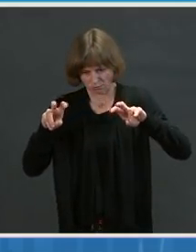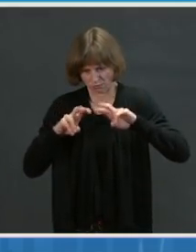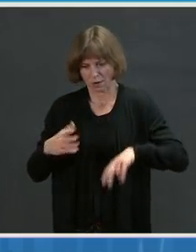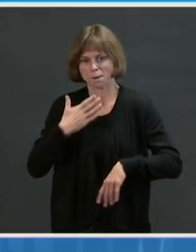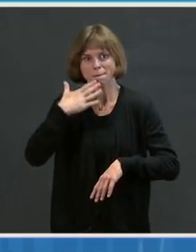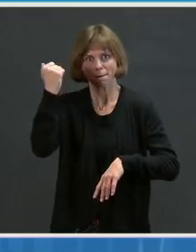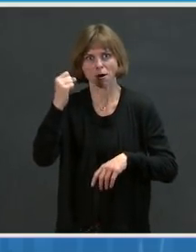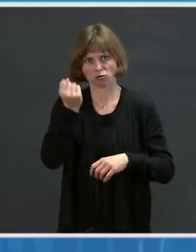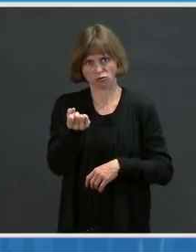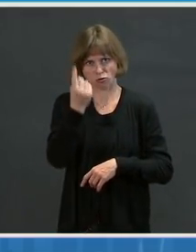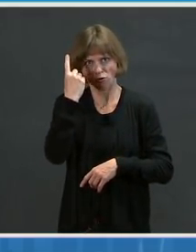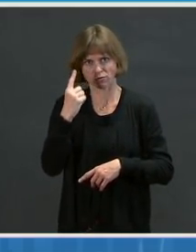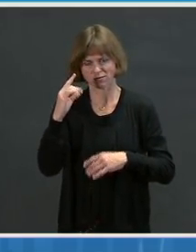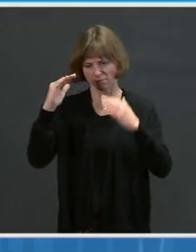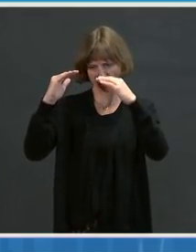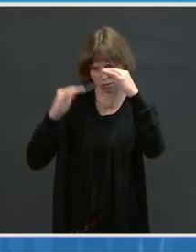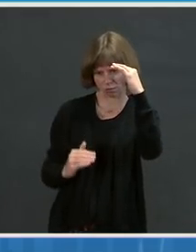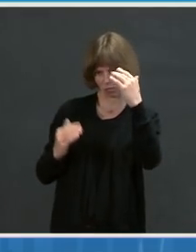experienced.